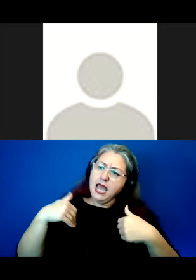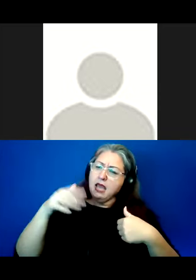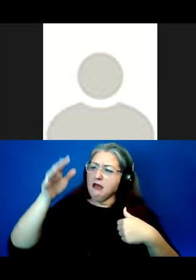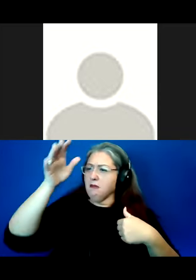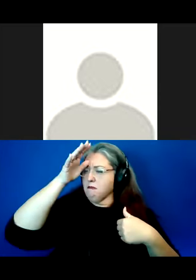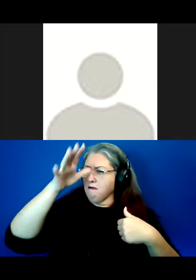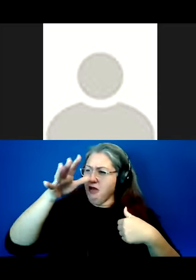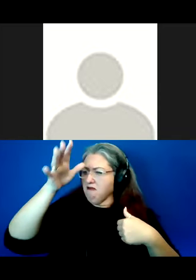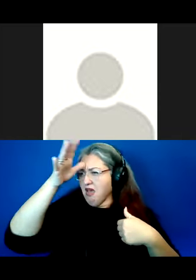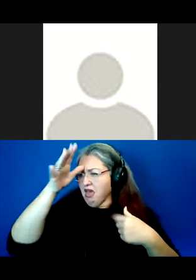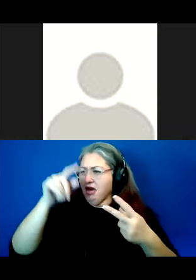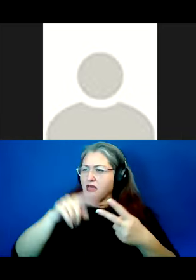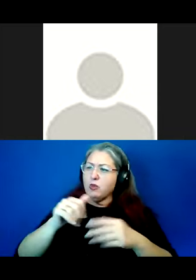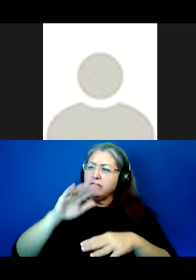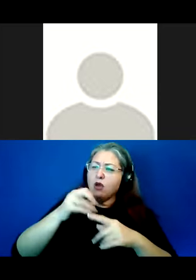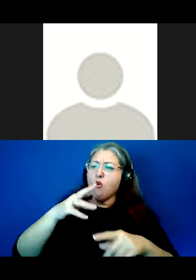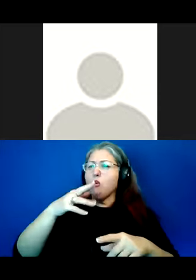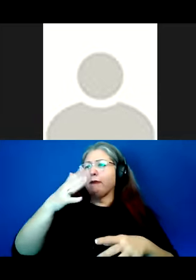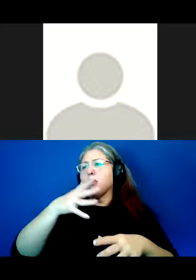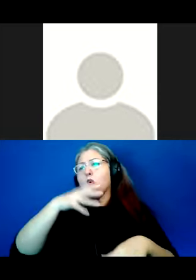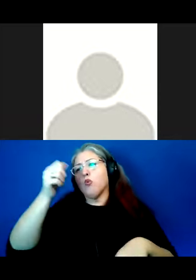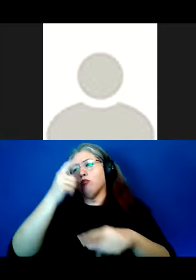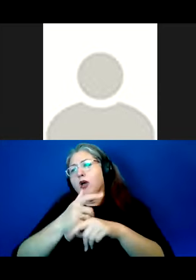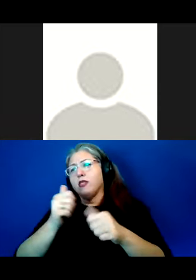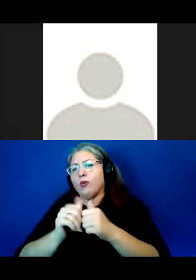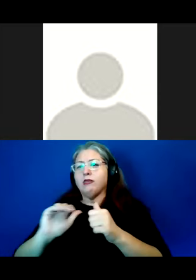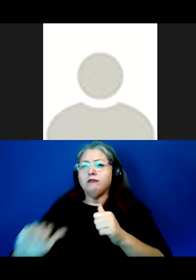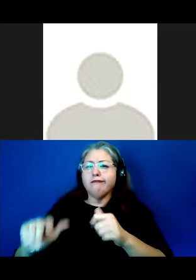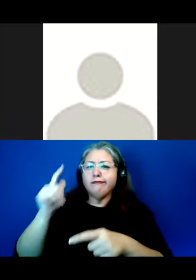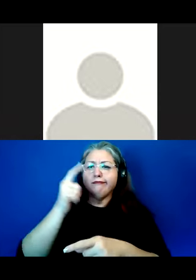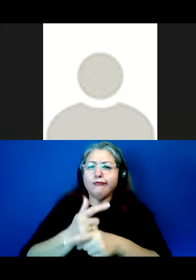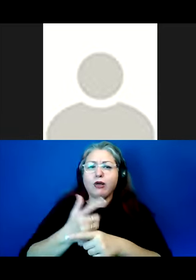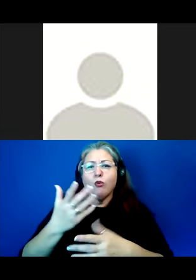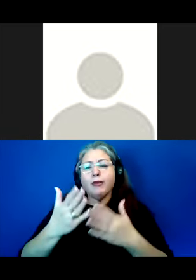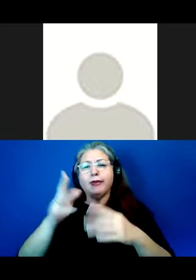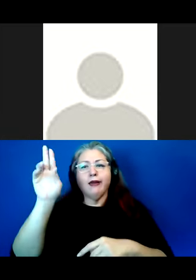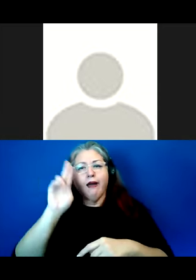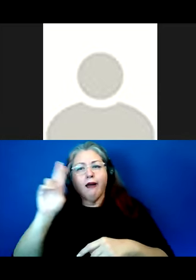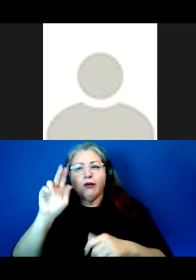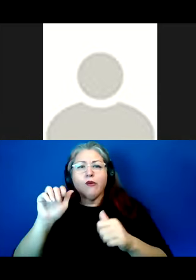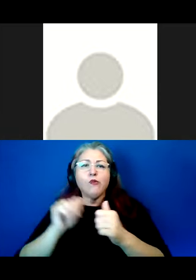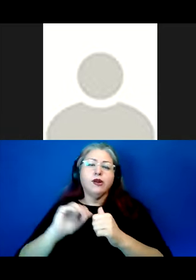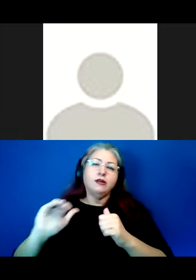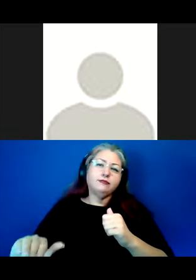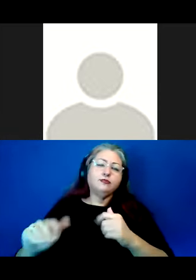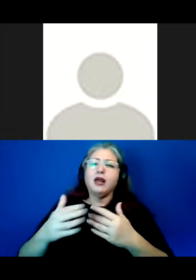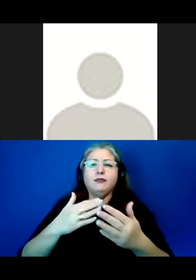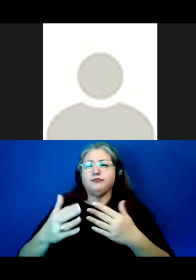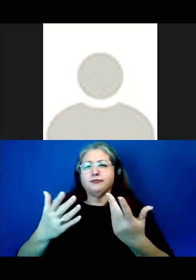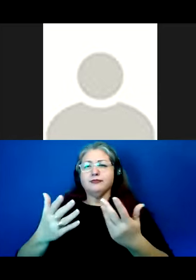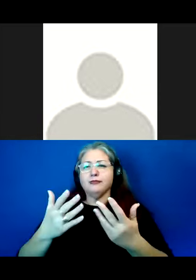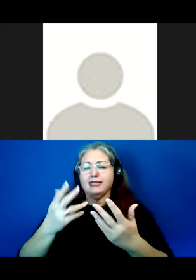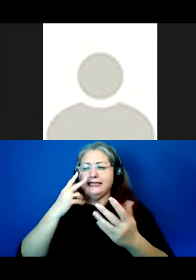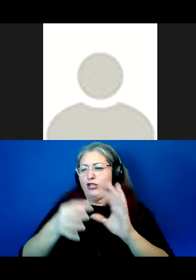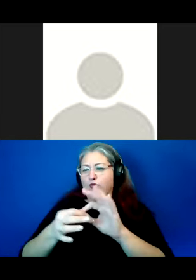a son, or perhaps an older, much older brother and a younger brother, or perhaps an uncle and a younger brother. But it was some sort of